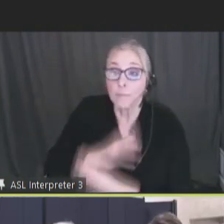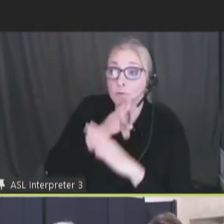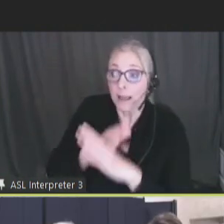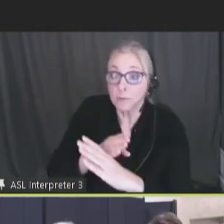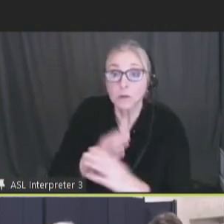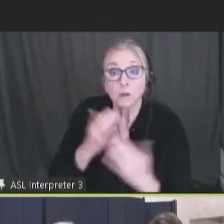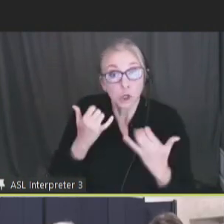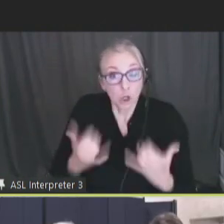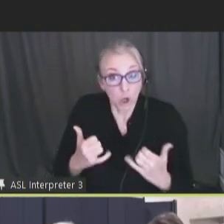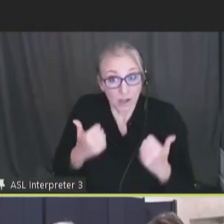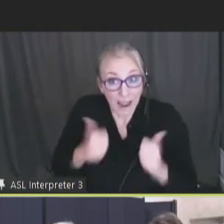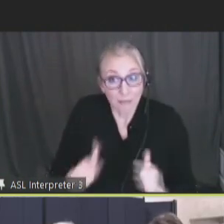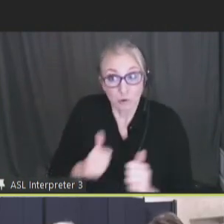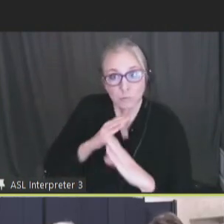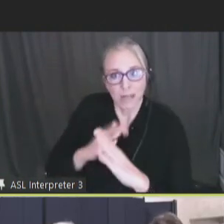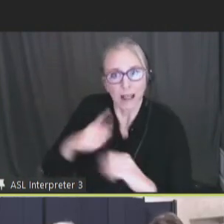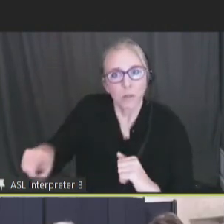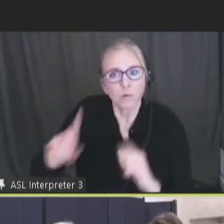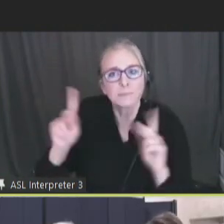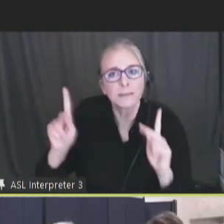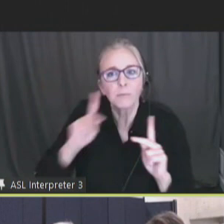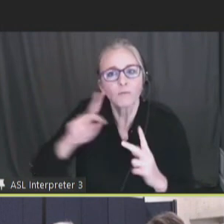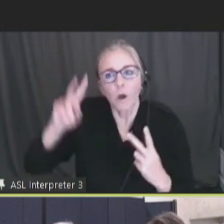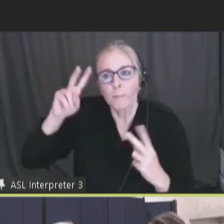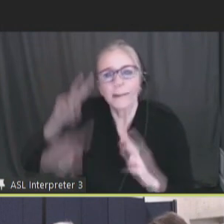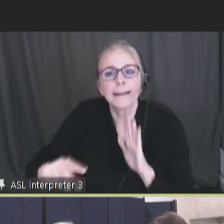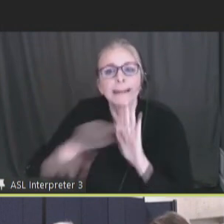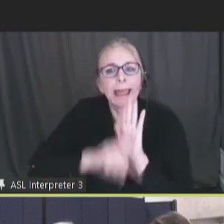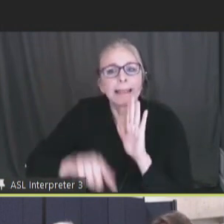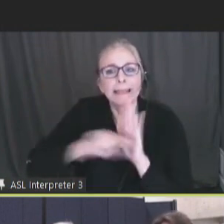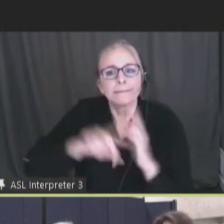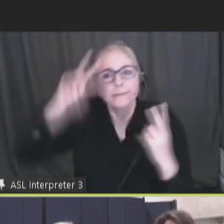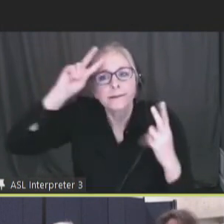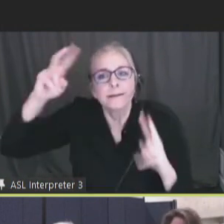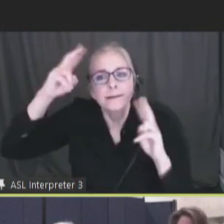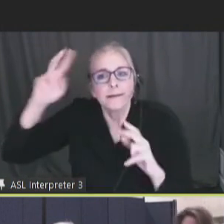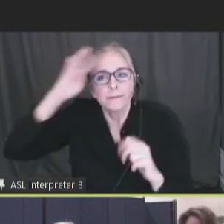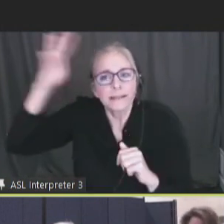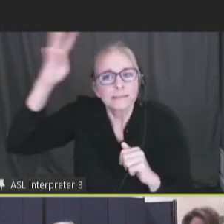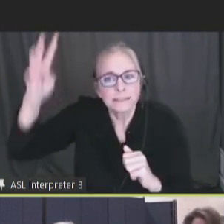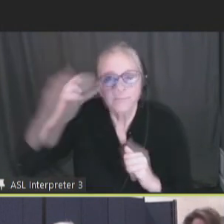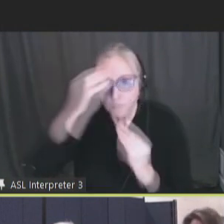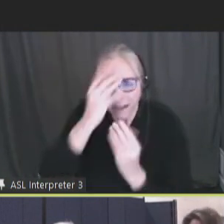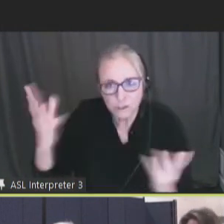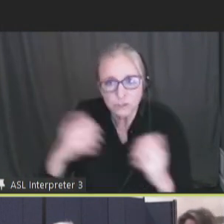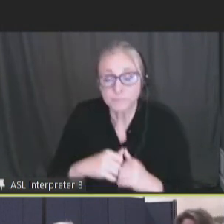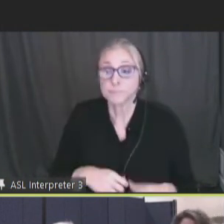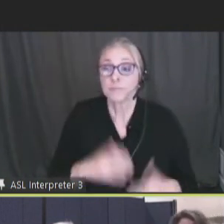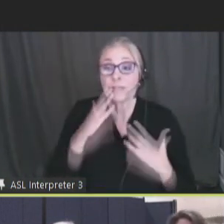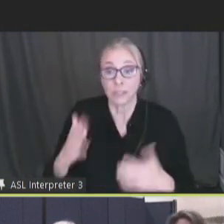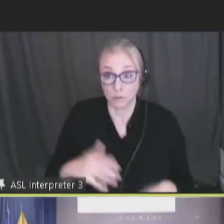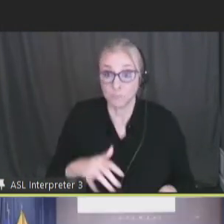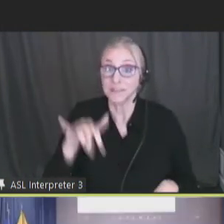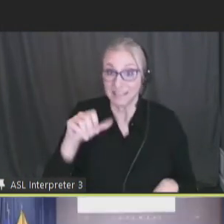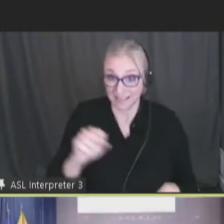efforts to protect them from future negative campaigns and influence? Thank you. Melody